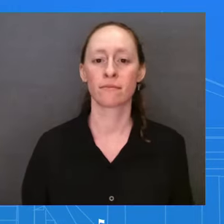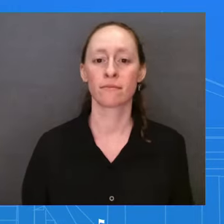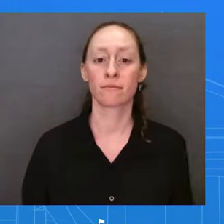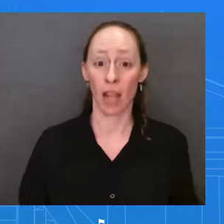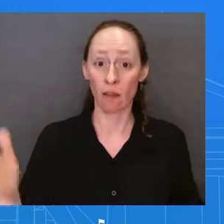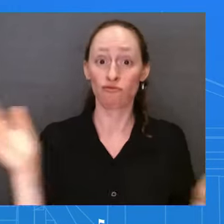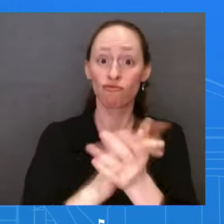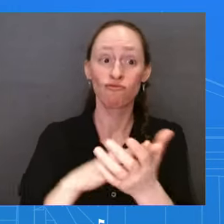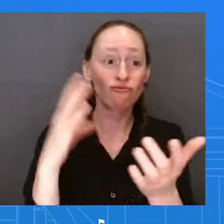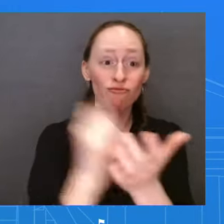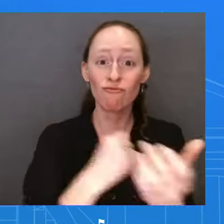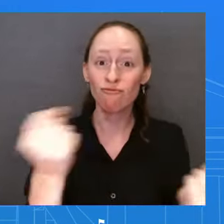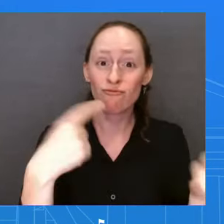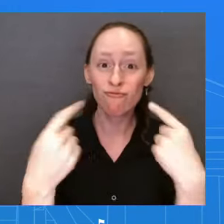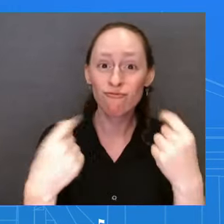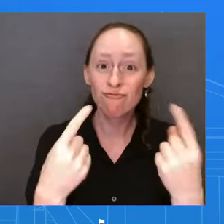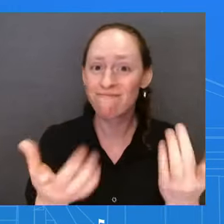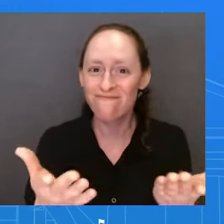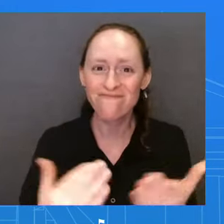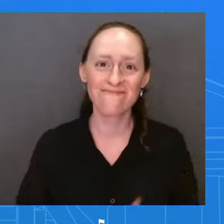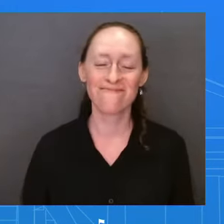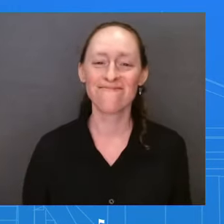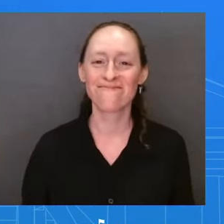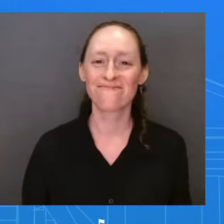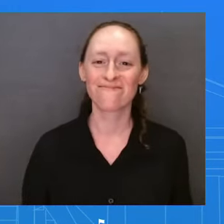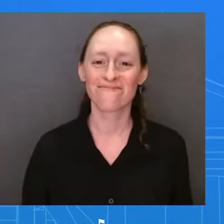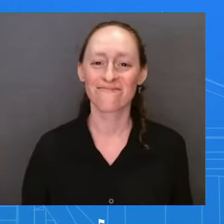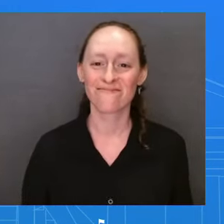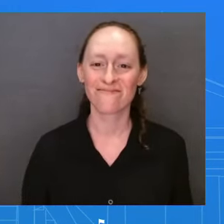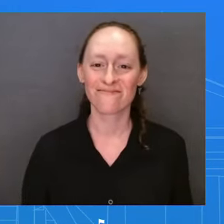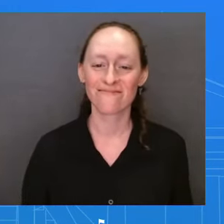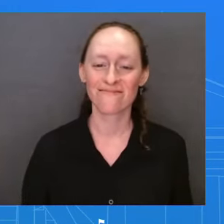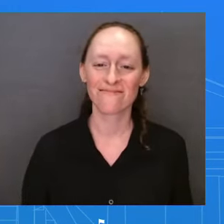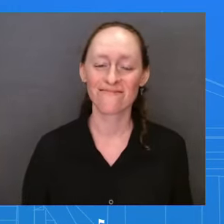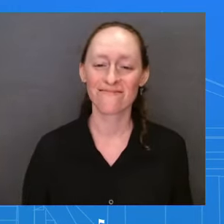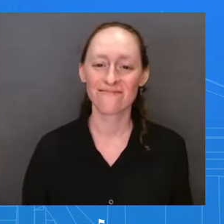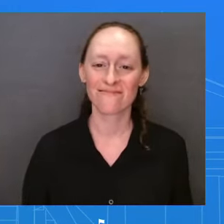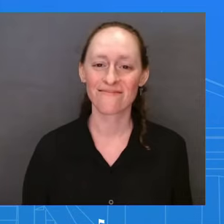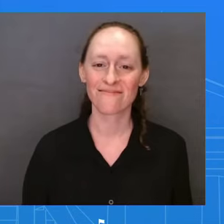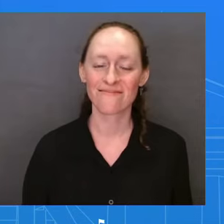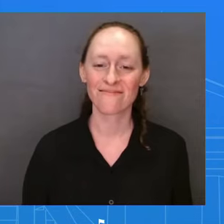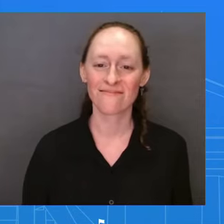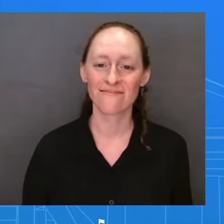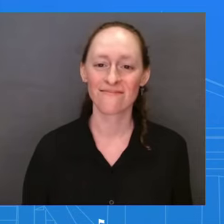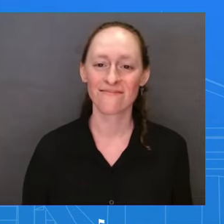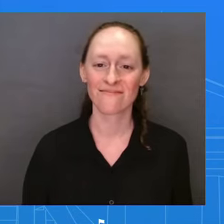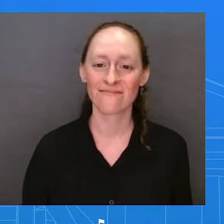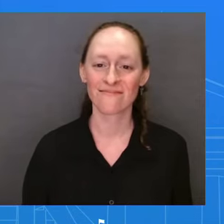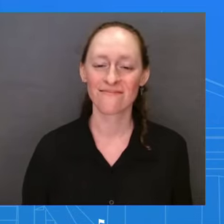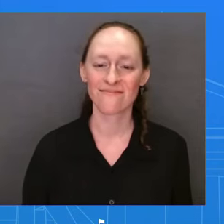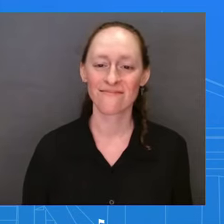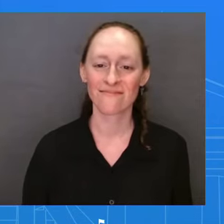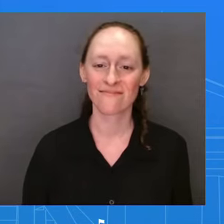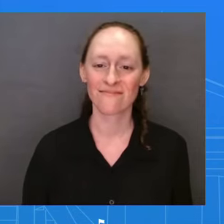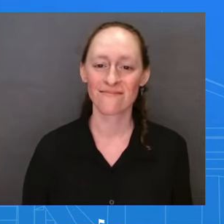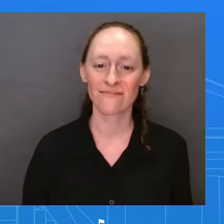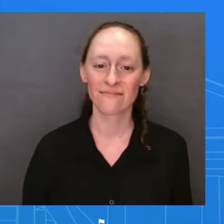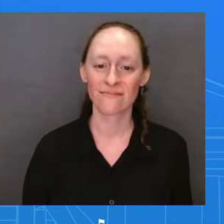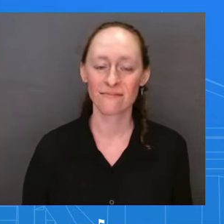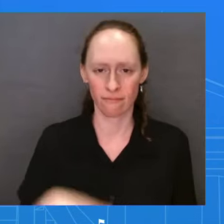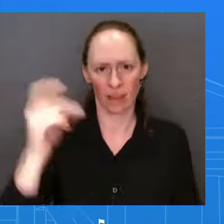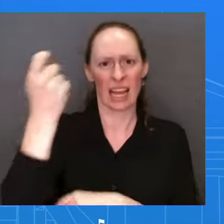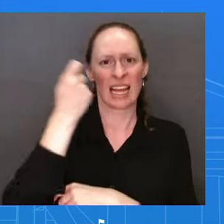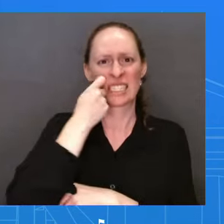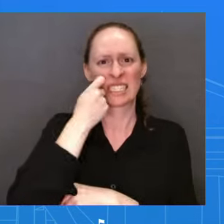Francesca. Thanks so much. So in the memo that the White House released, you pointed to a stronger economic recovery from the pandemic